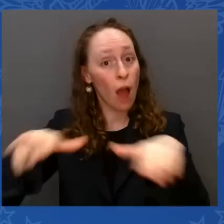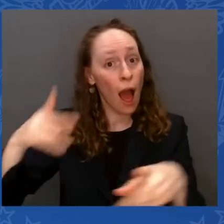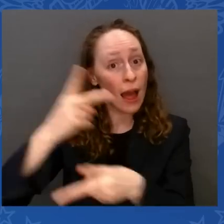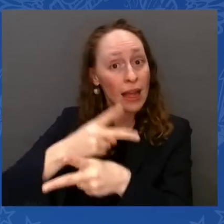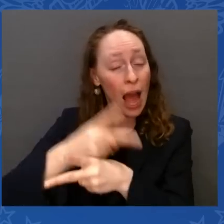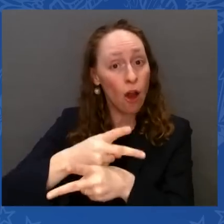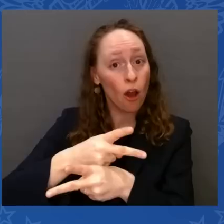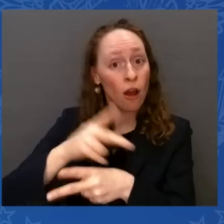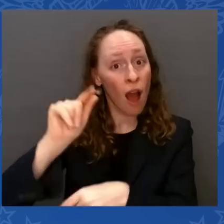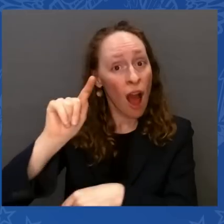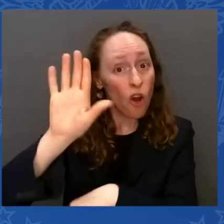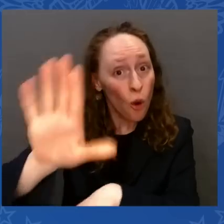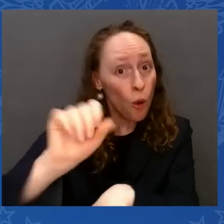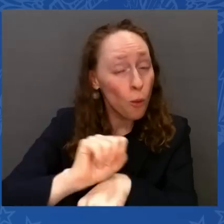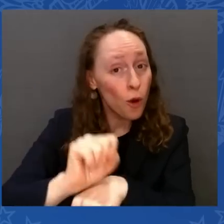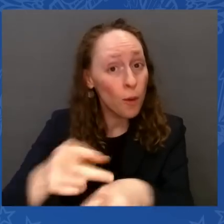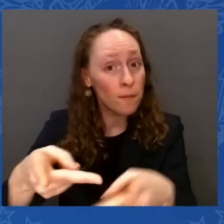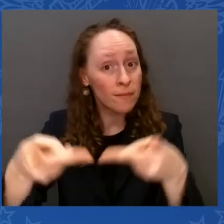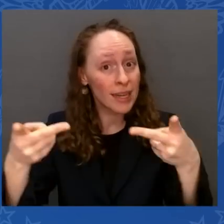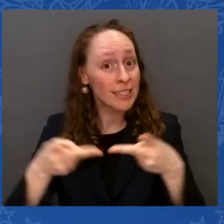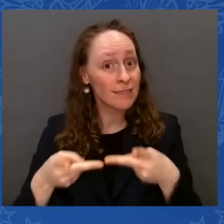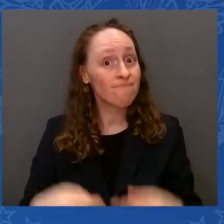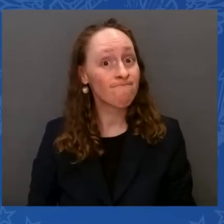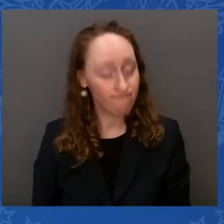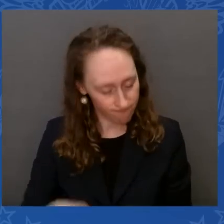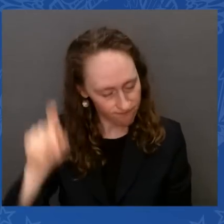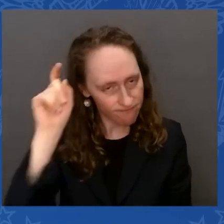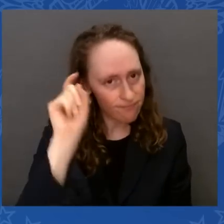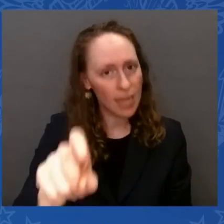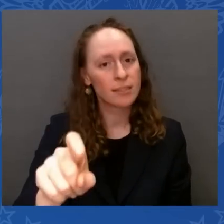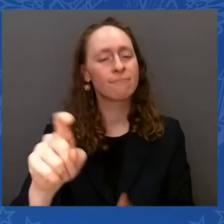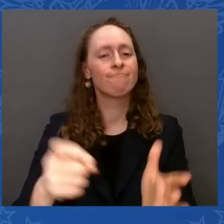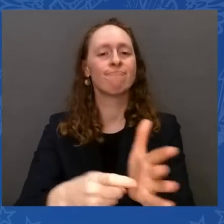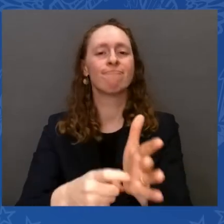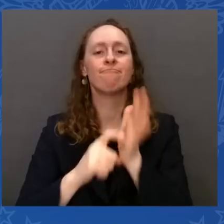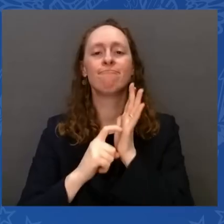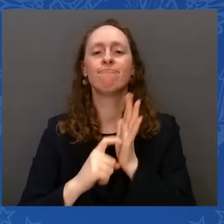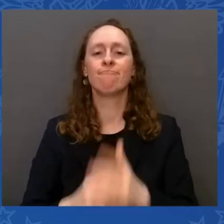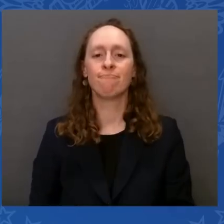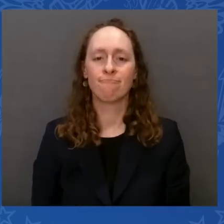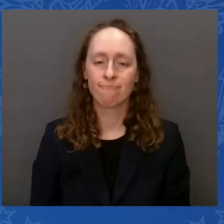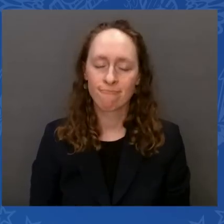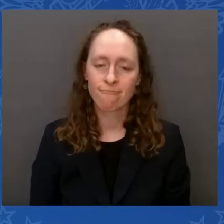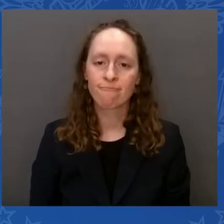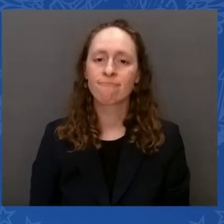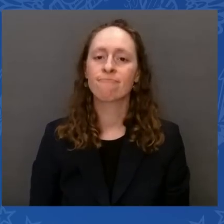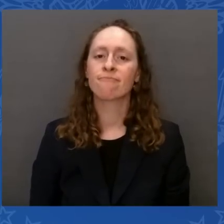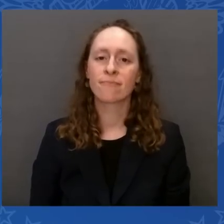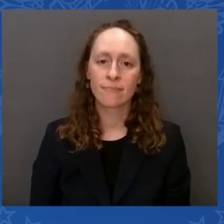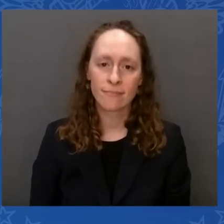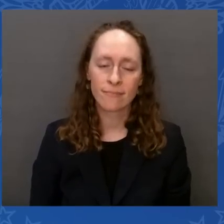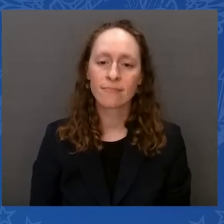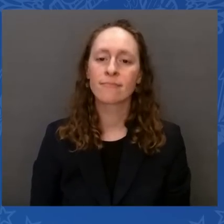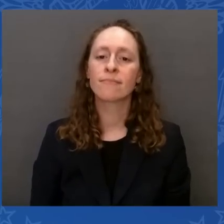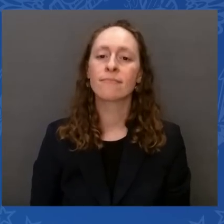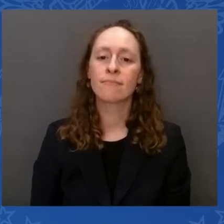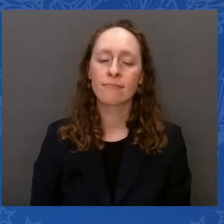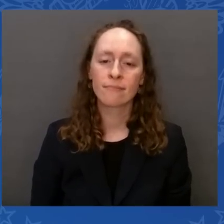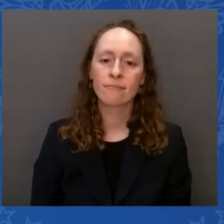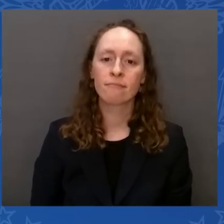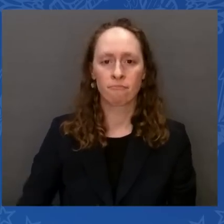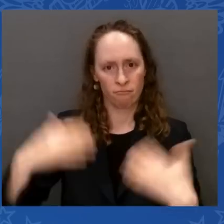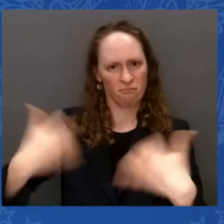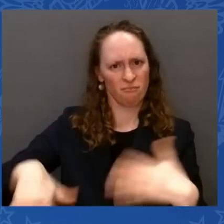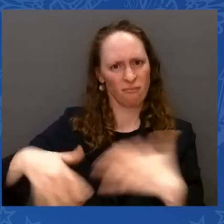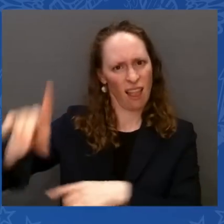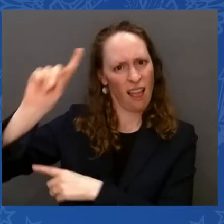It matters. That is a government — that saves money in the long run. That saves money. And, folks, you